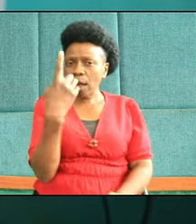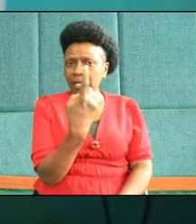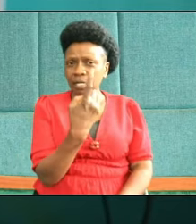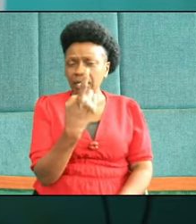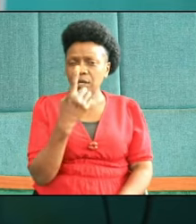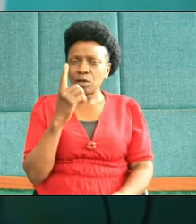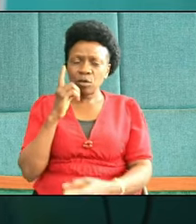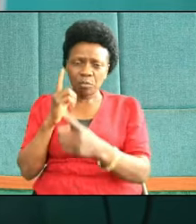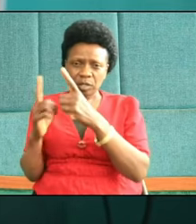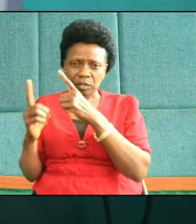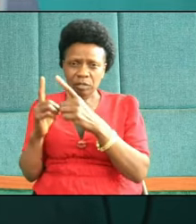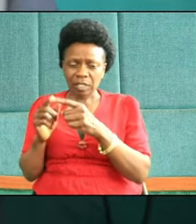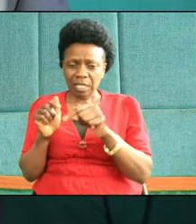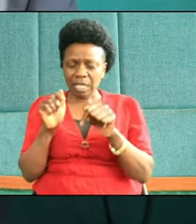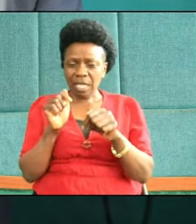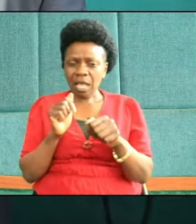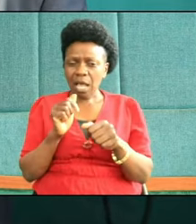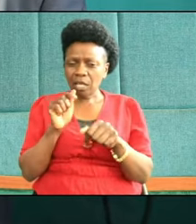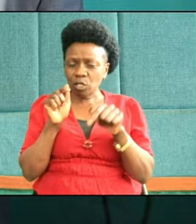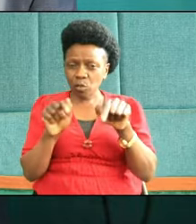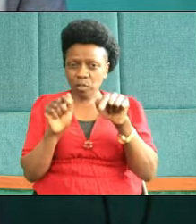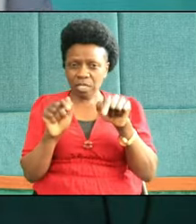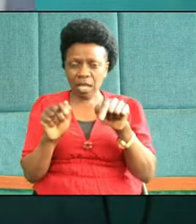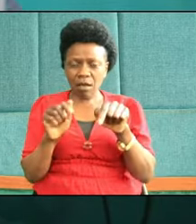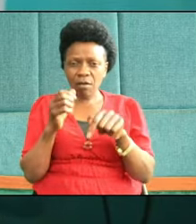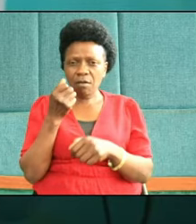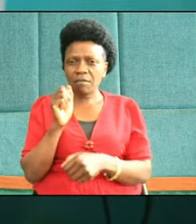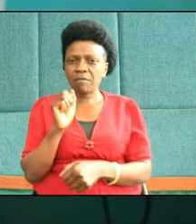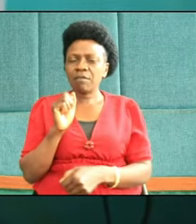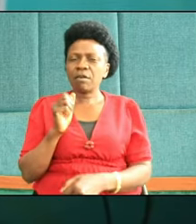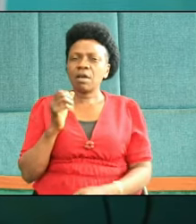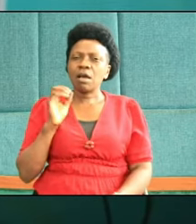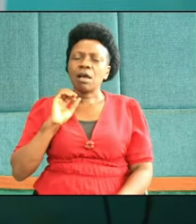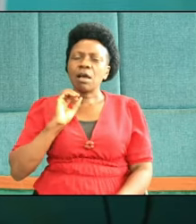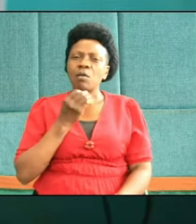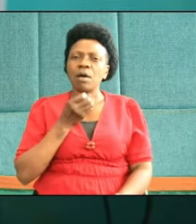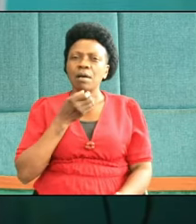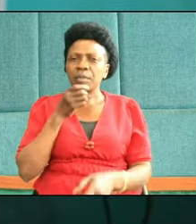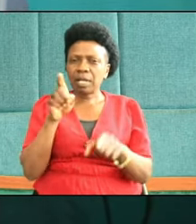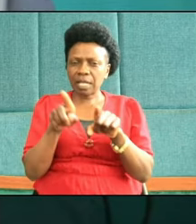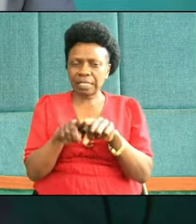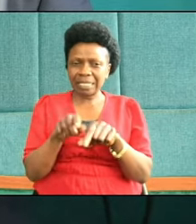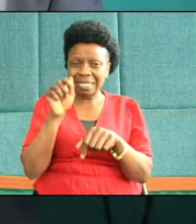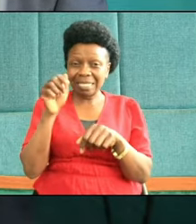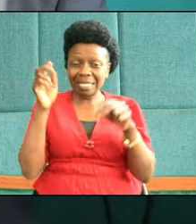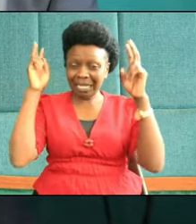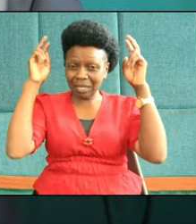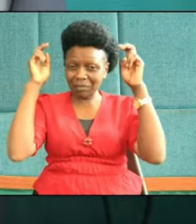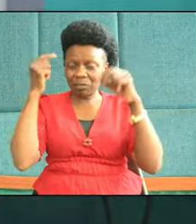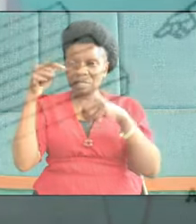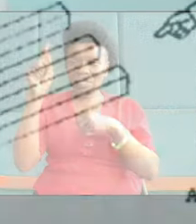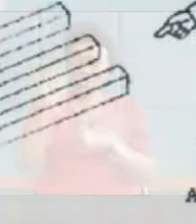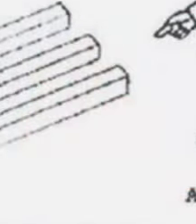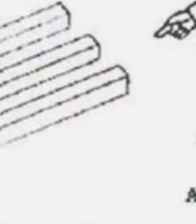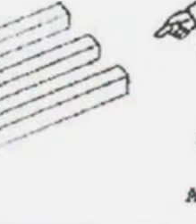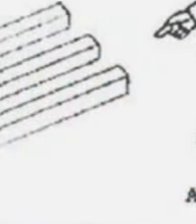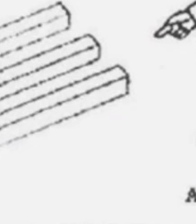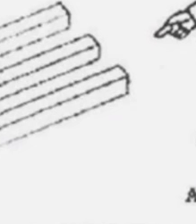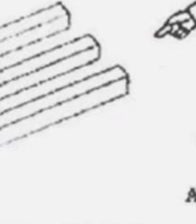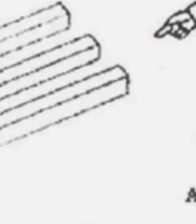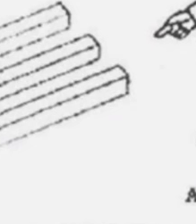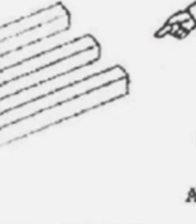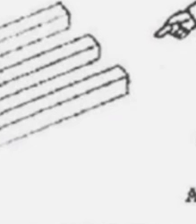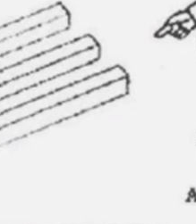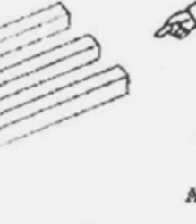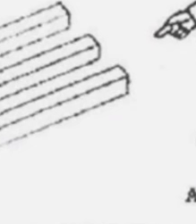the accuser of our brethren, and this one is the devil himself. Paul is challenging the